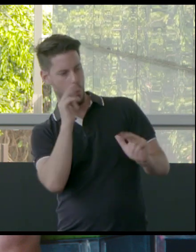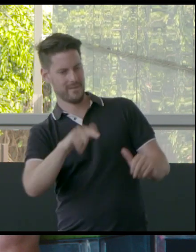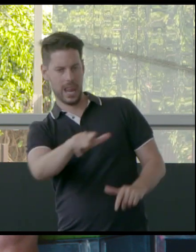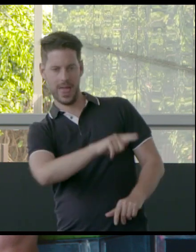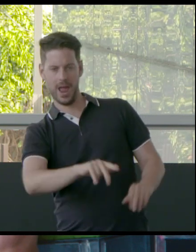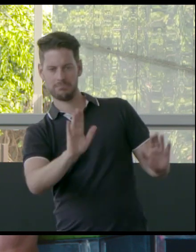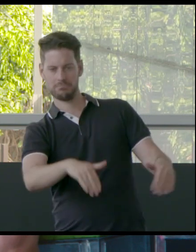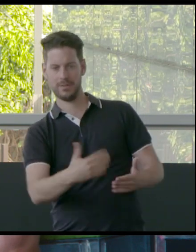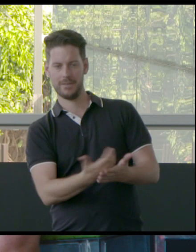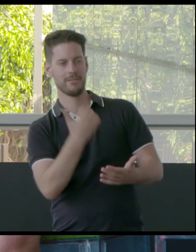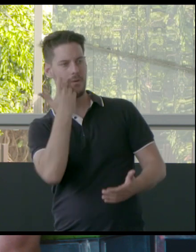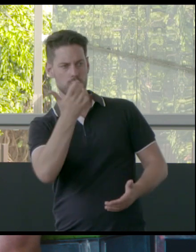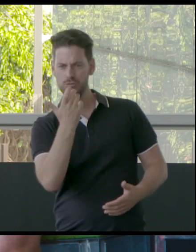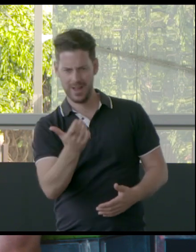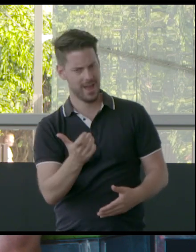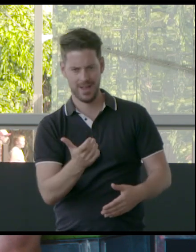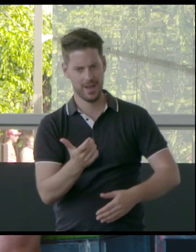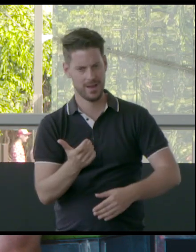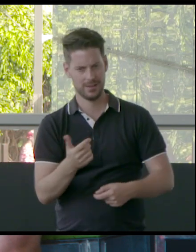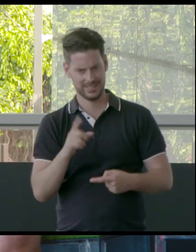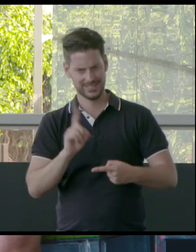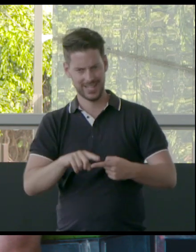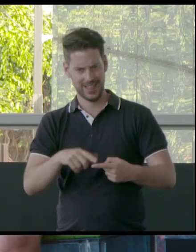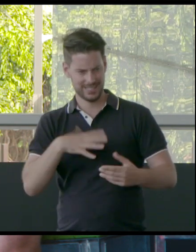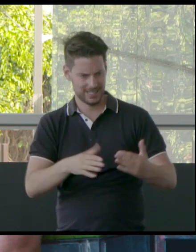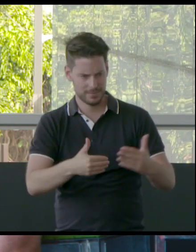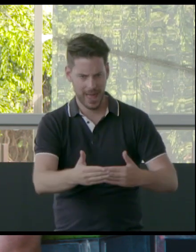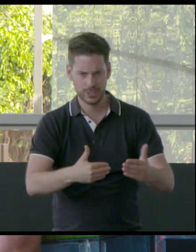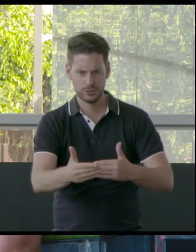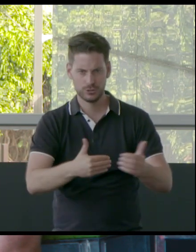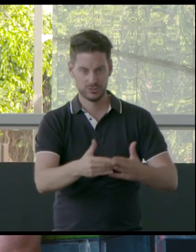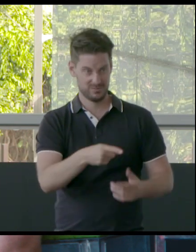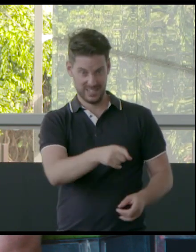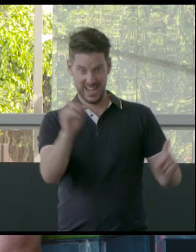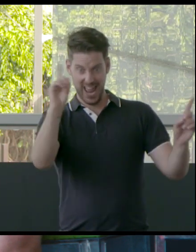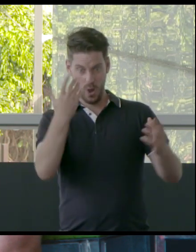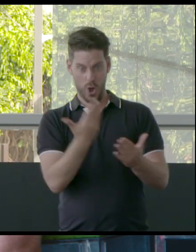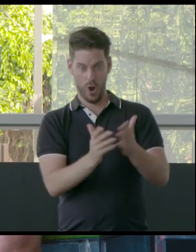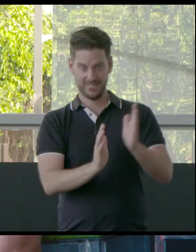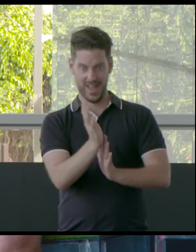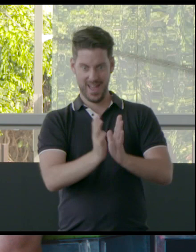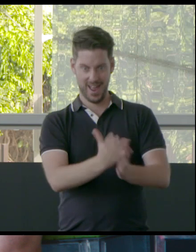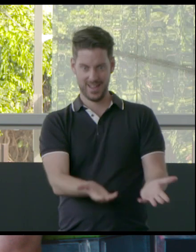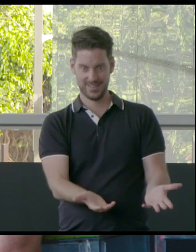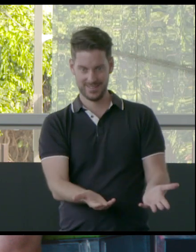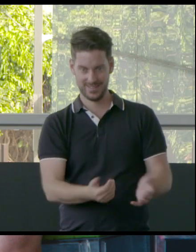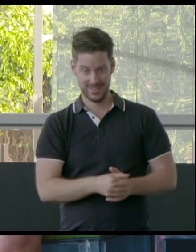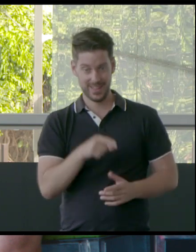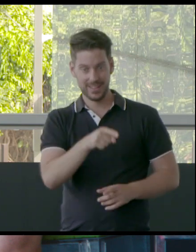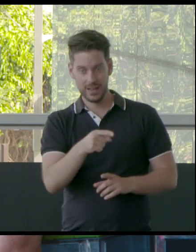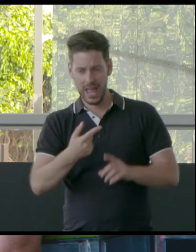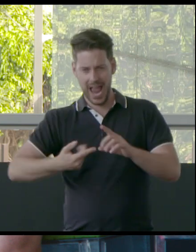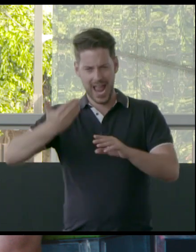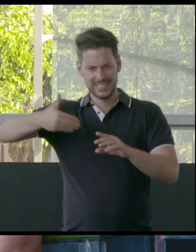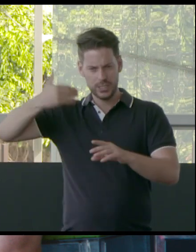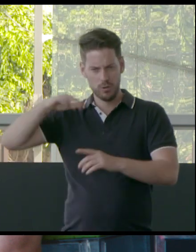this place for future generations. It is on fire. And they are ancestral trees.